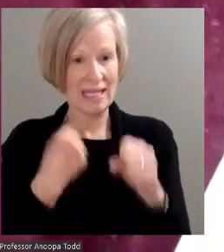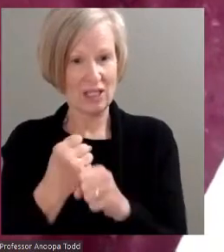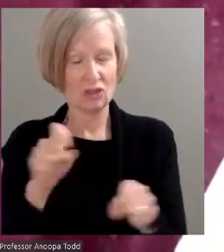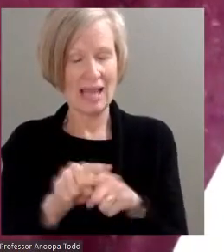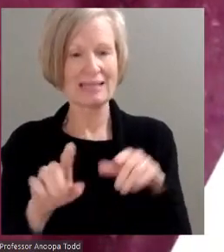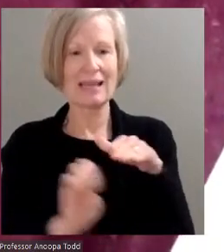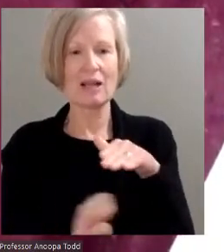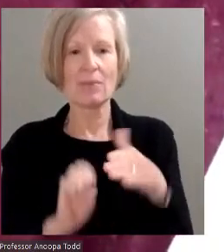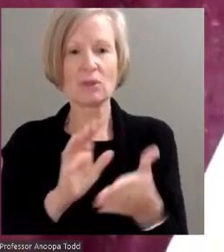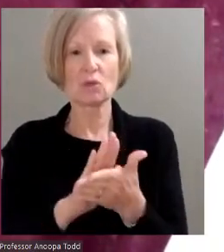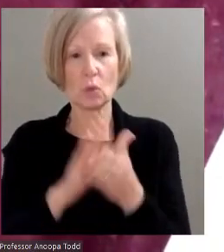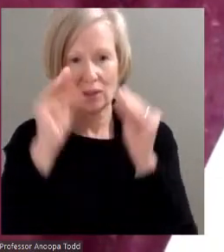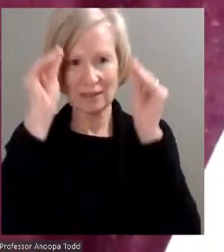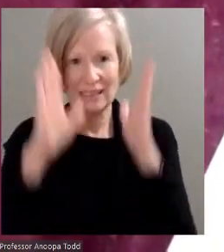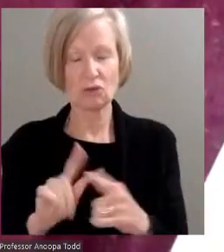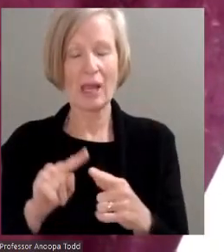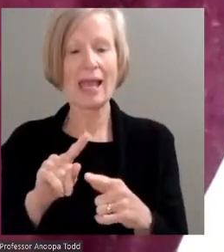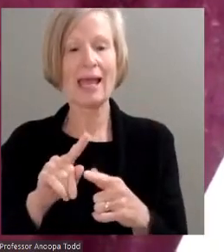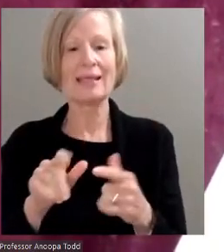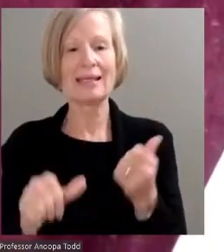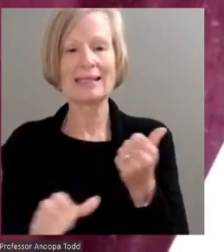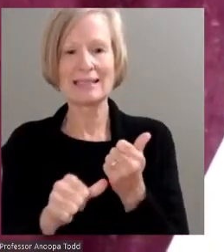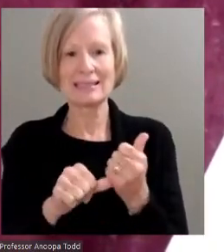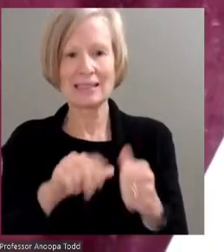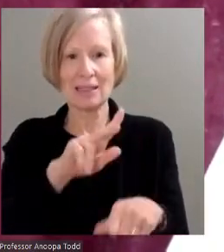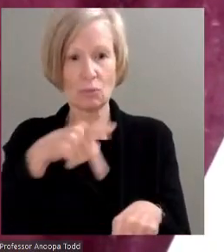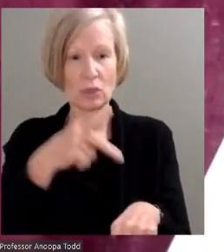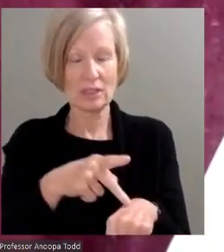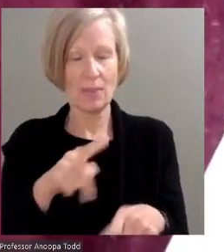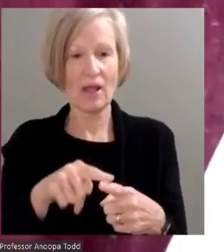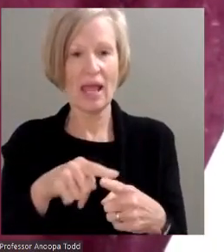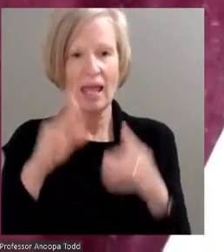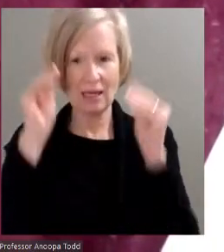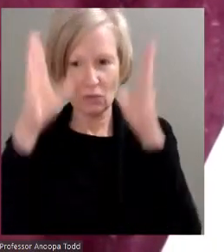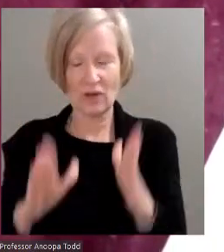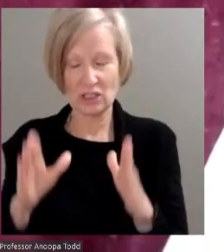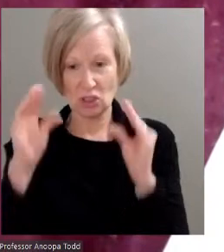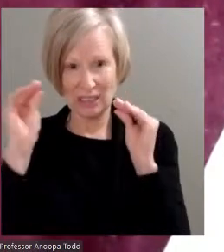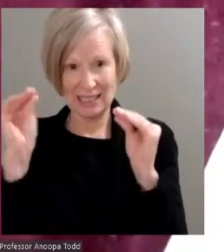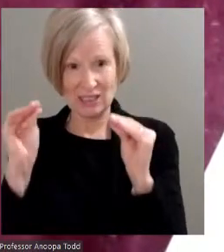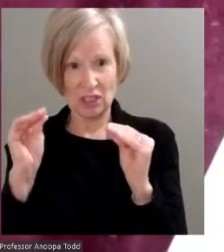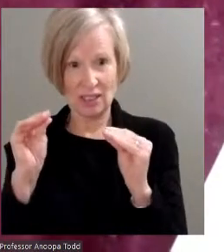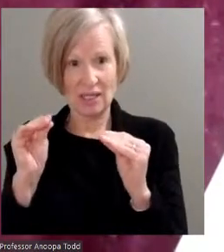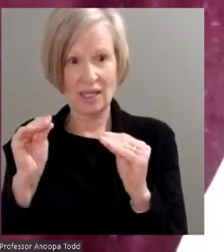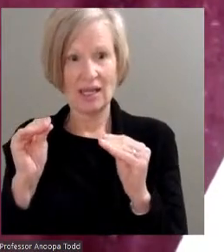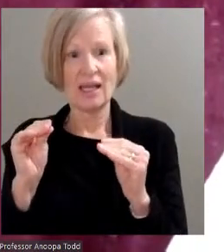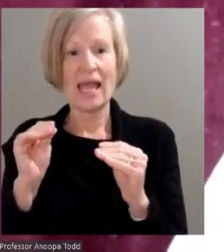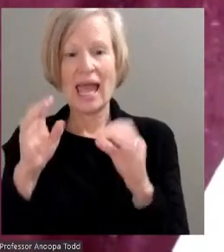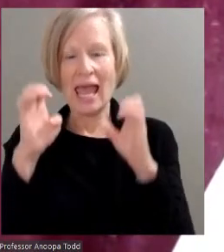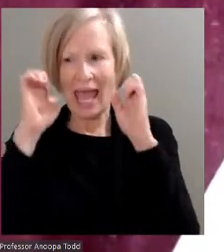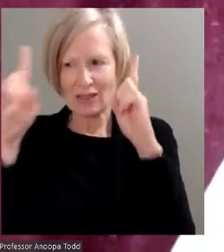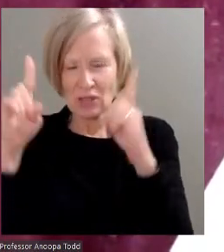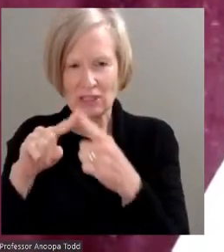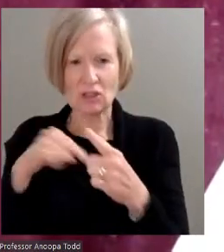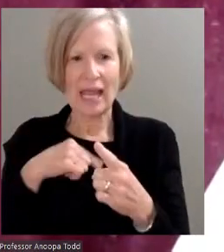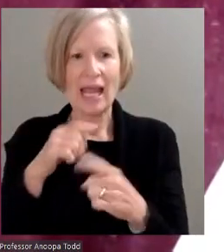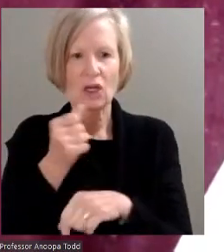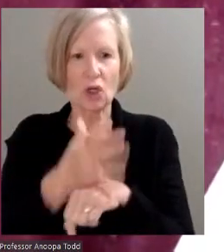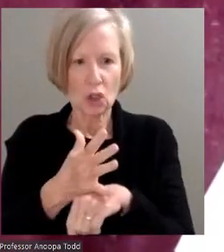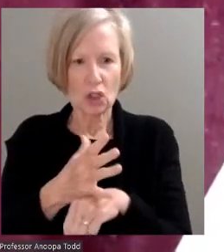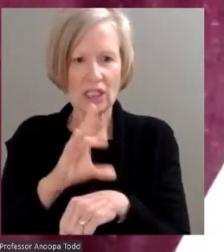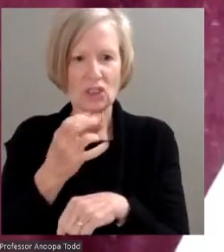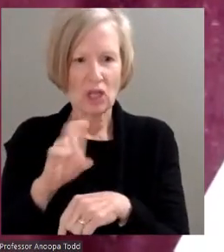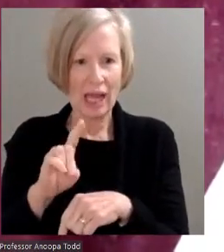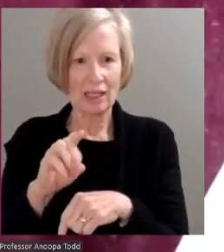teacher, an assistant principal, and a professor teaching education and early childhood education. I started my educational